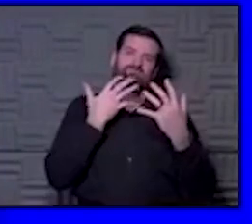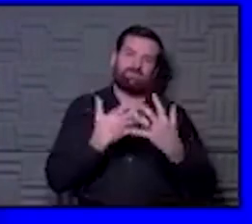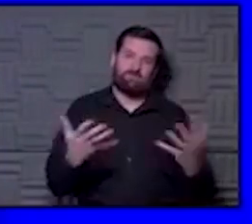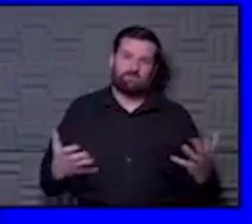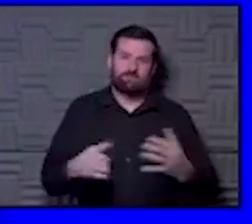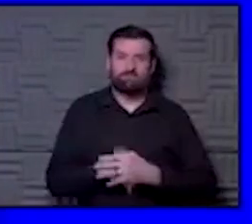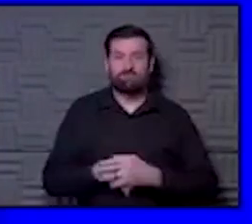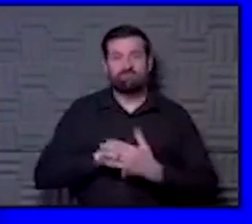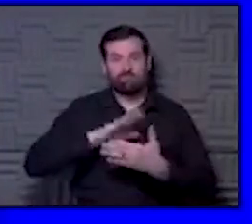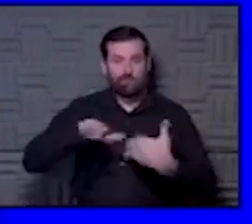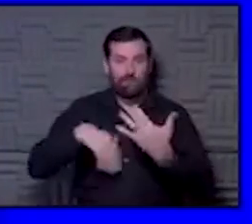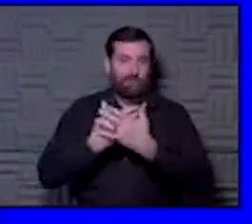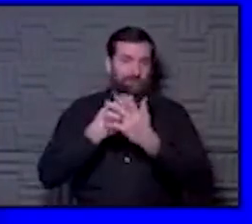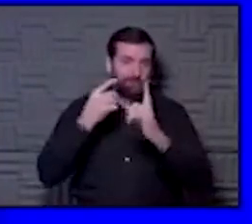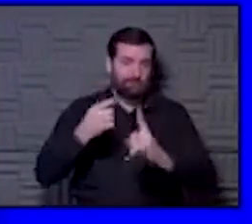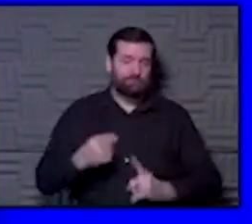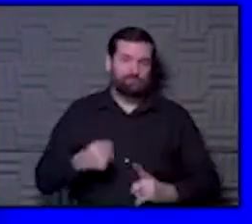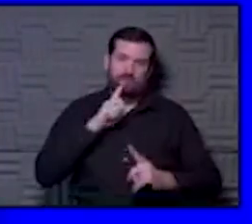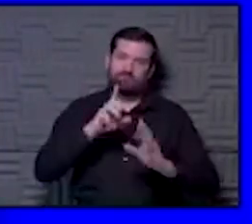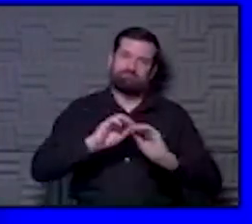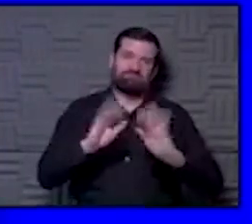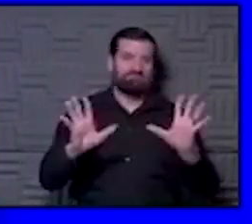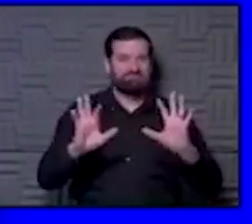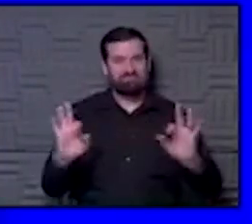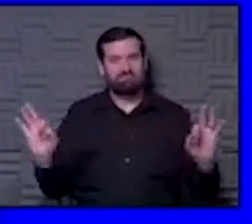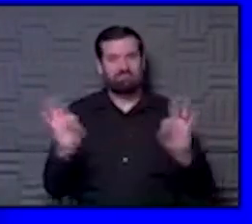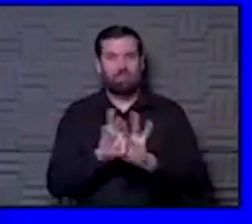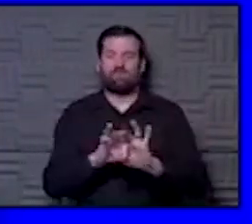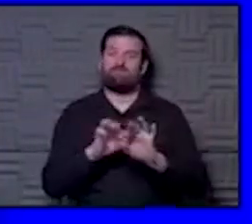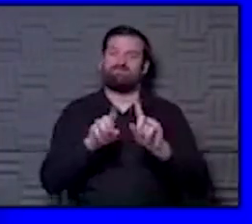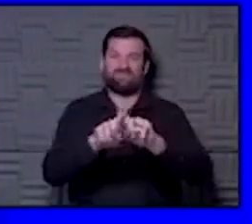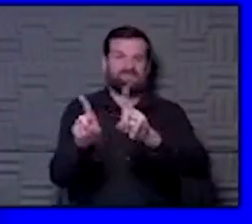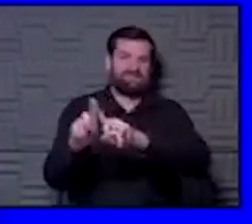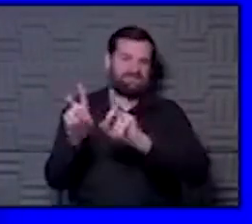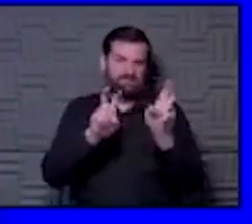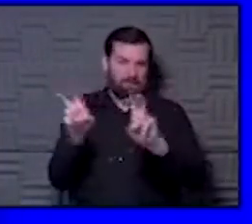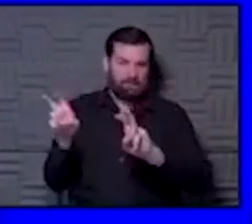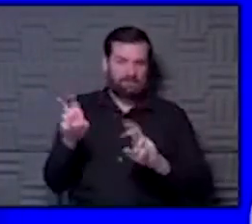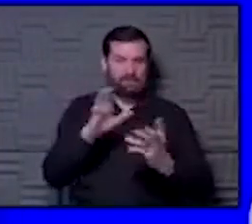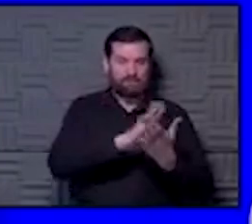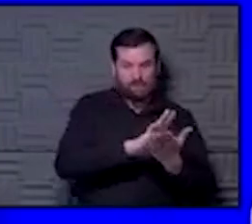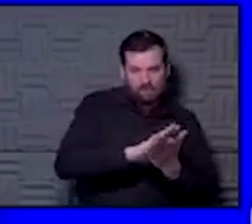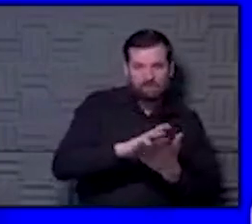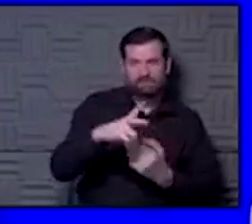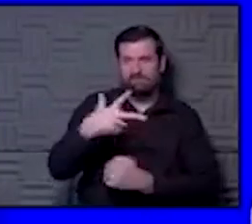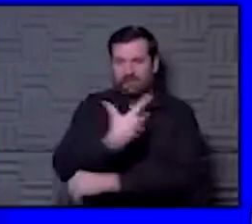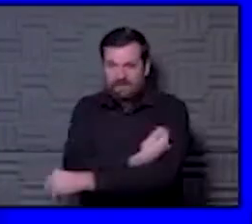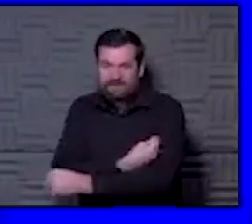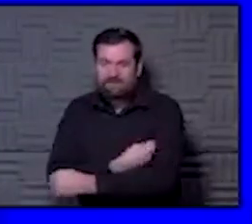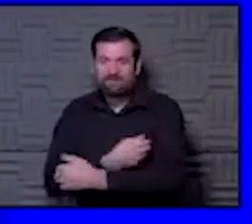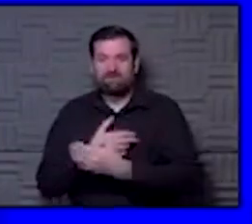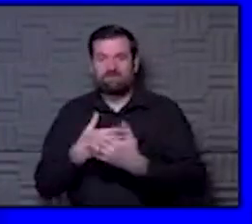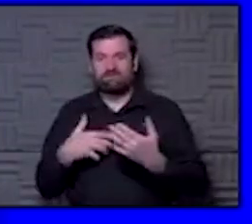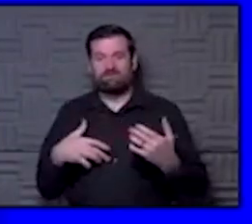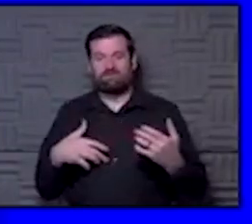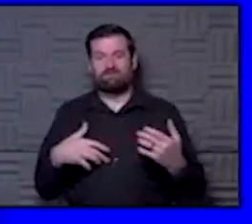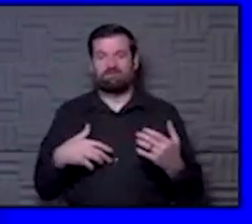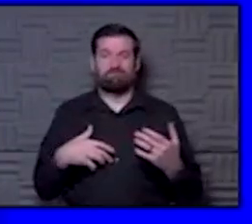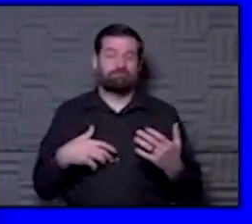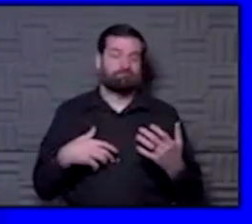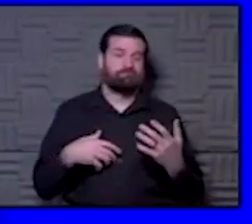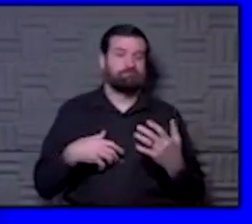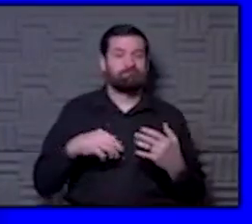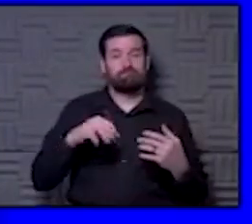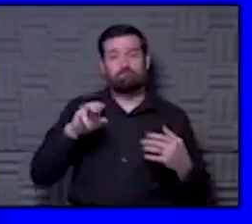I think all of the points were very salient and very important. And we touched on a lot of different subjects today from schools to vaccines to the